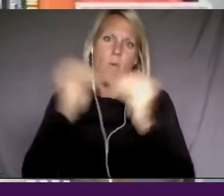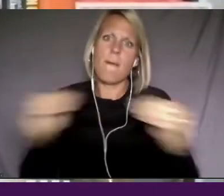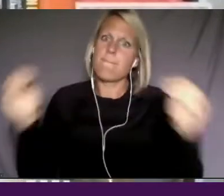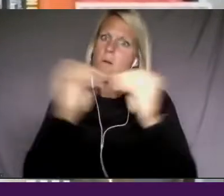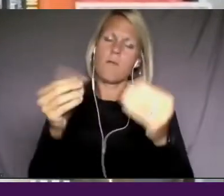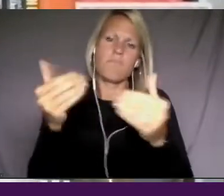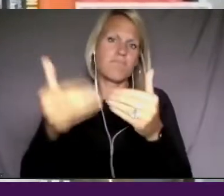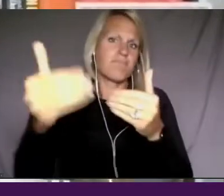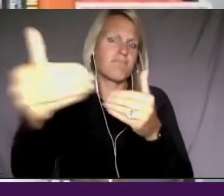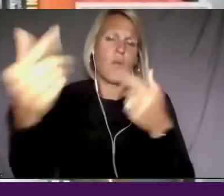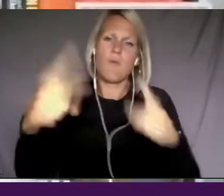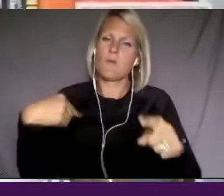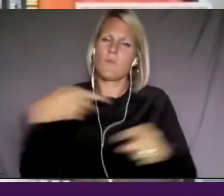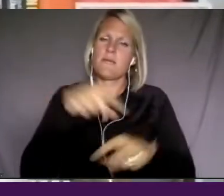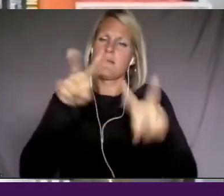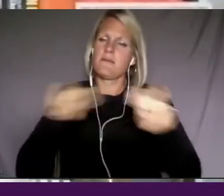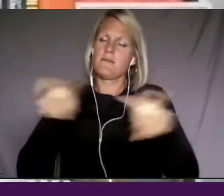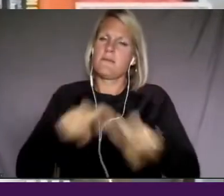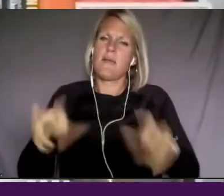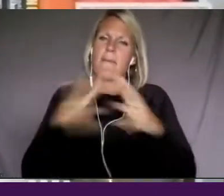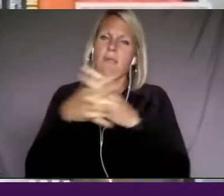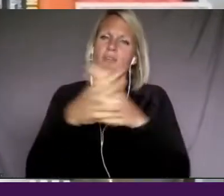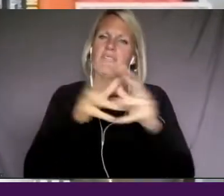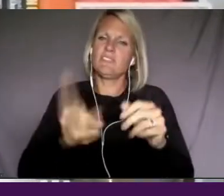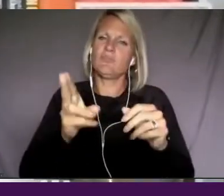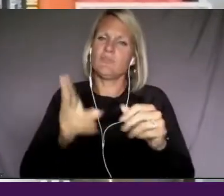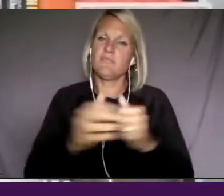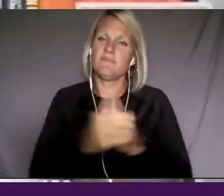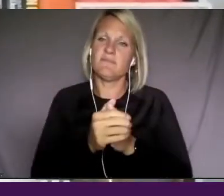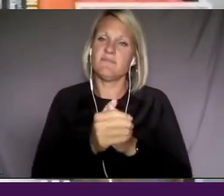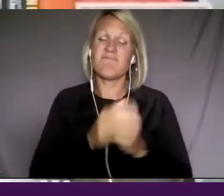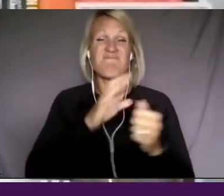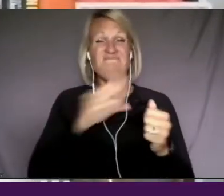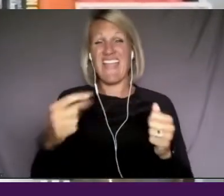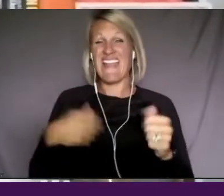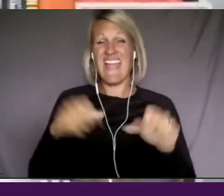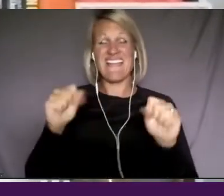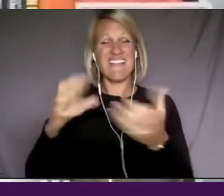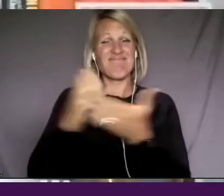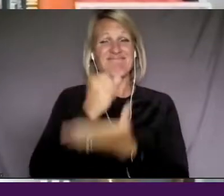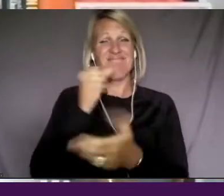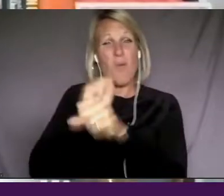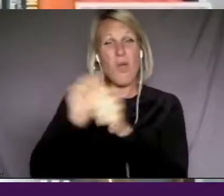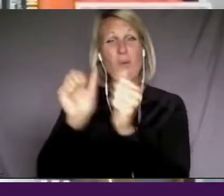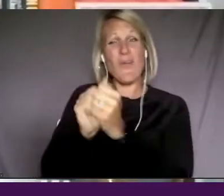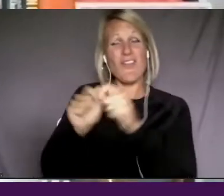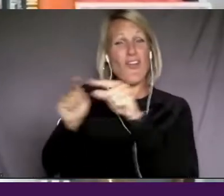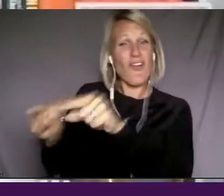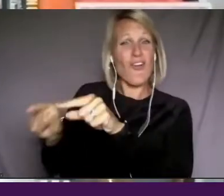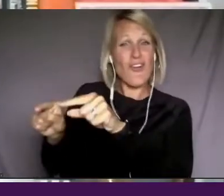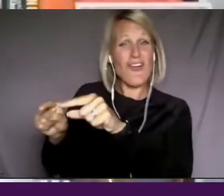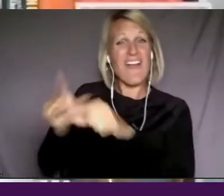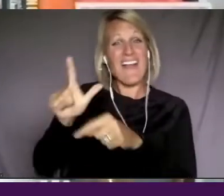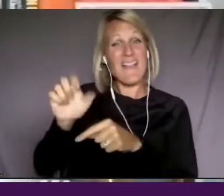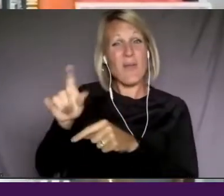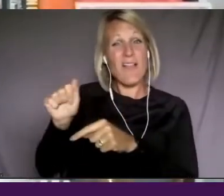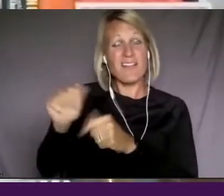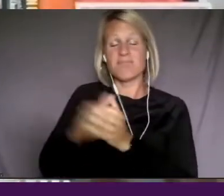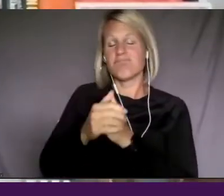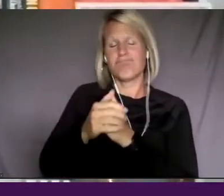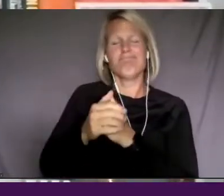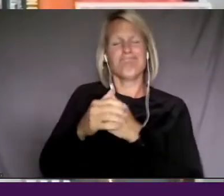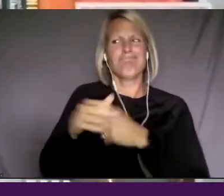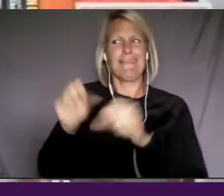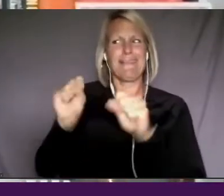American history. And then just the chance to work with Leola was, um, was really appealing as well because